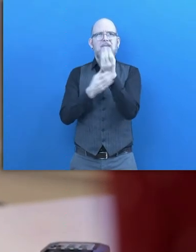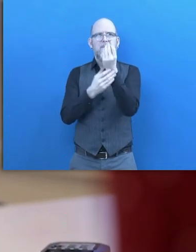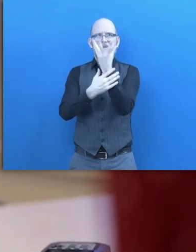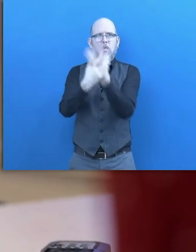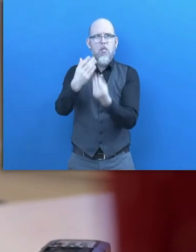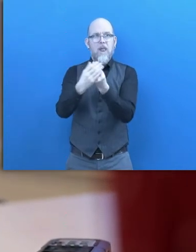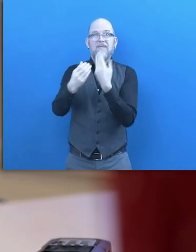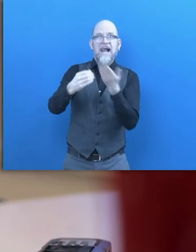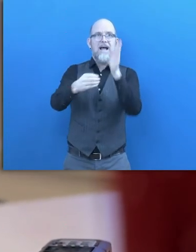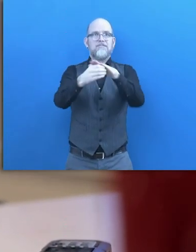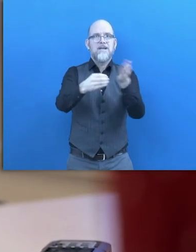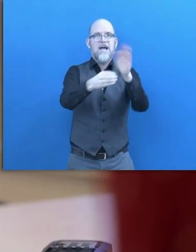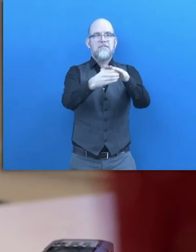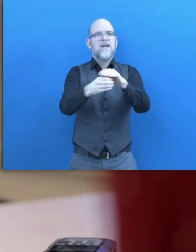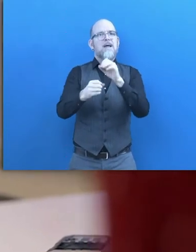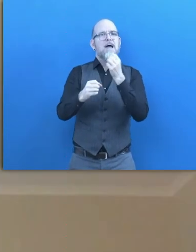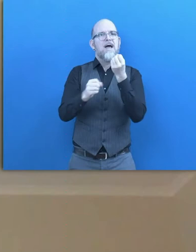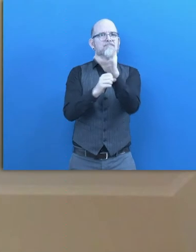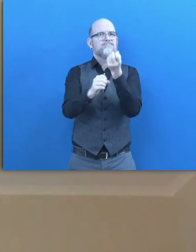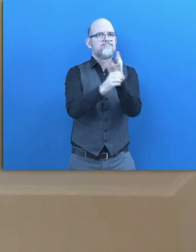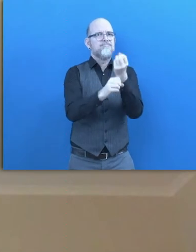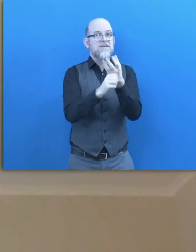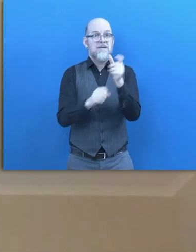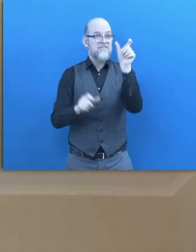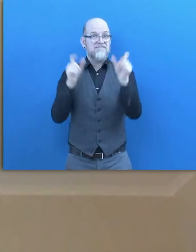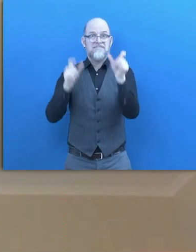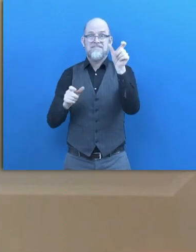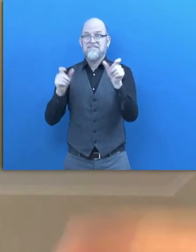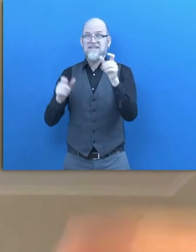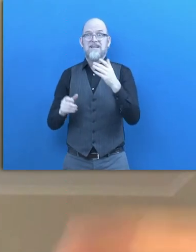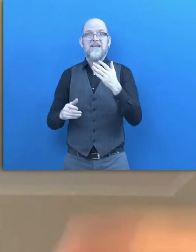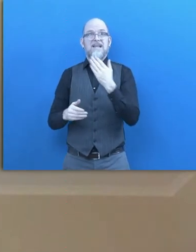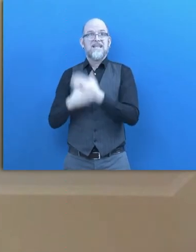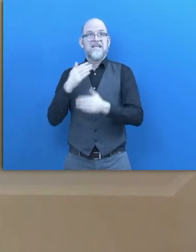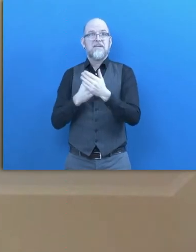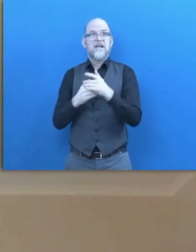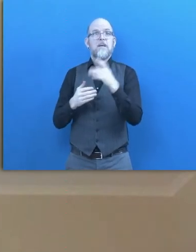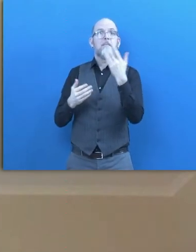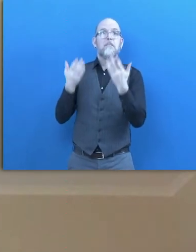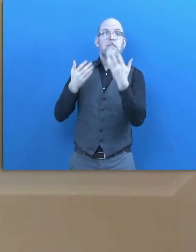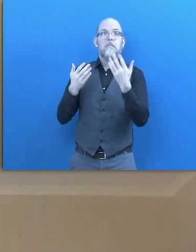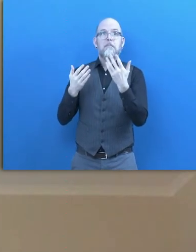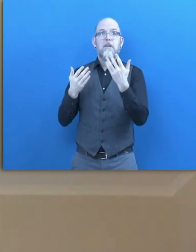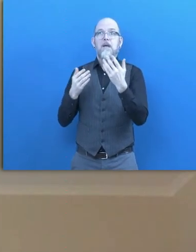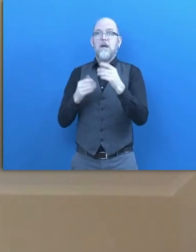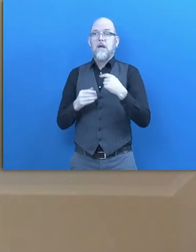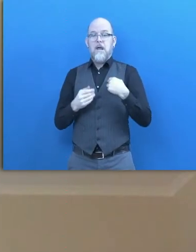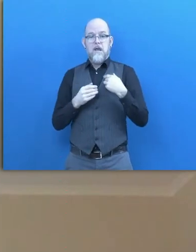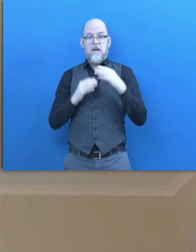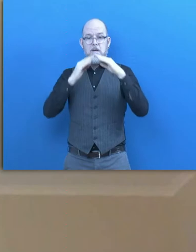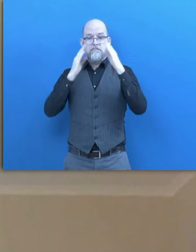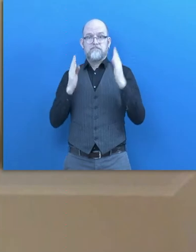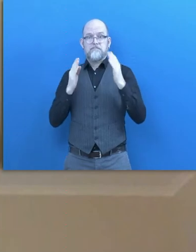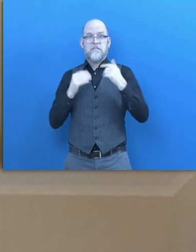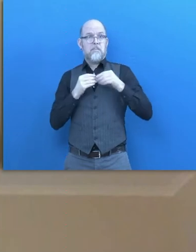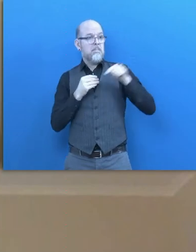the person with disability probably less than a mile away from a place